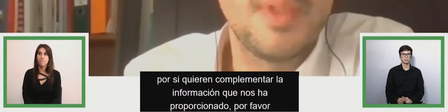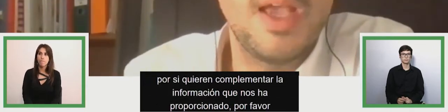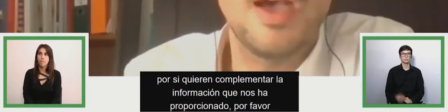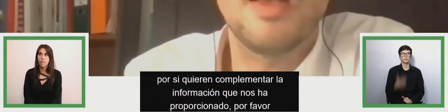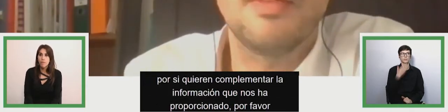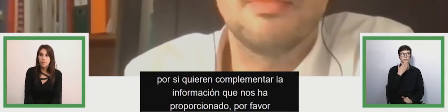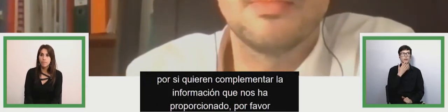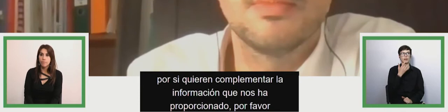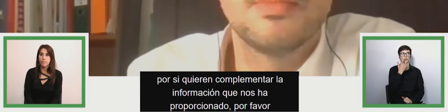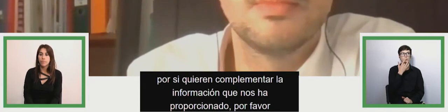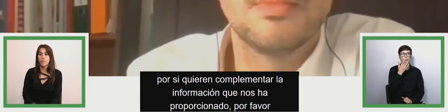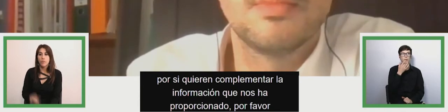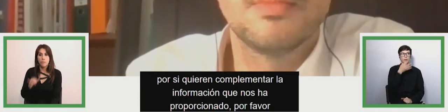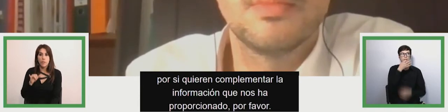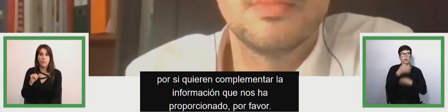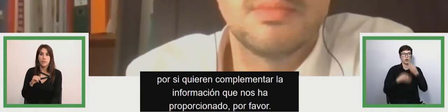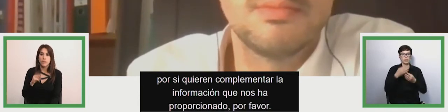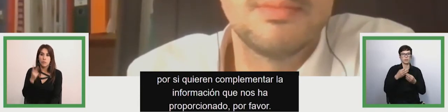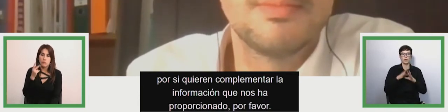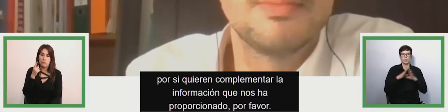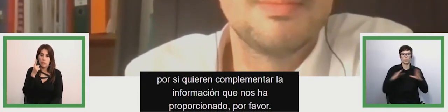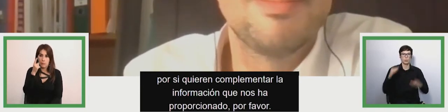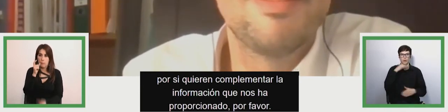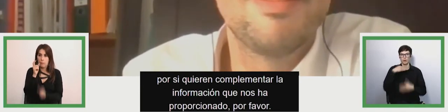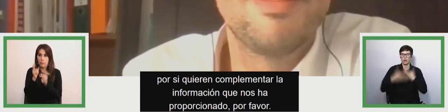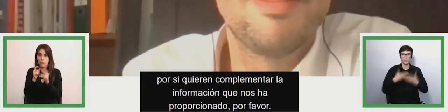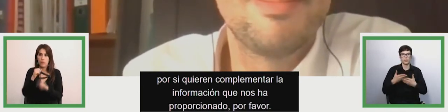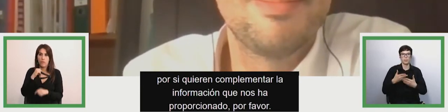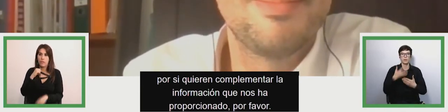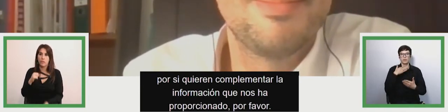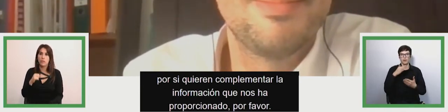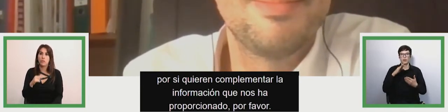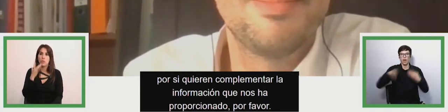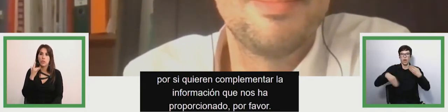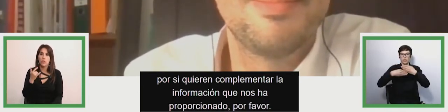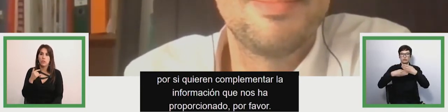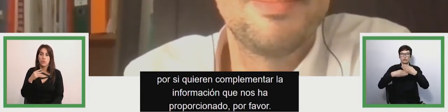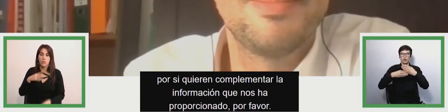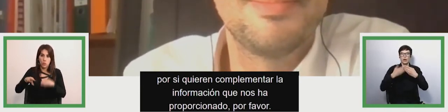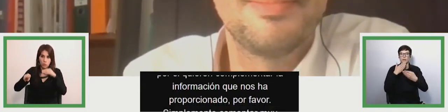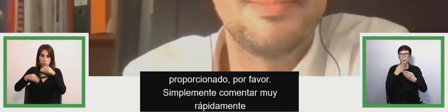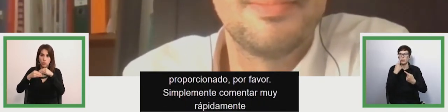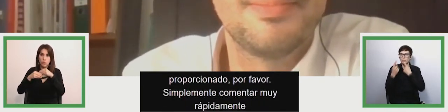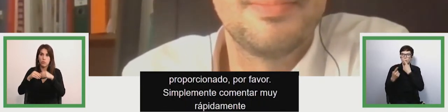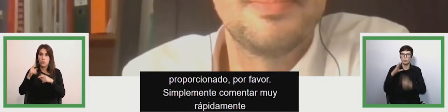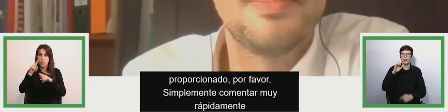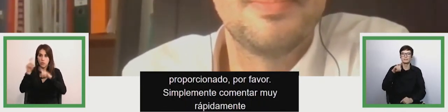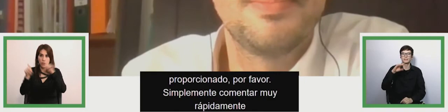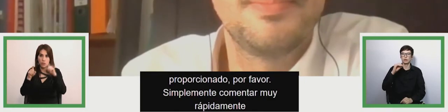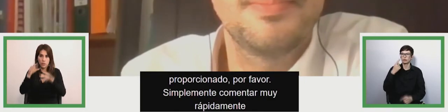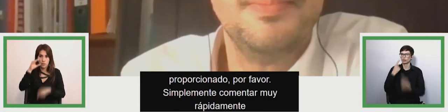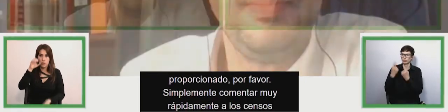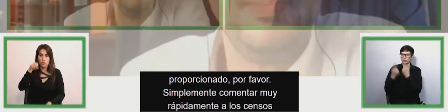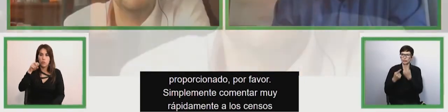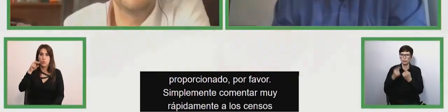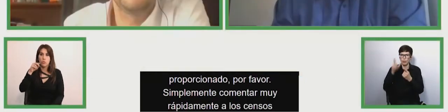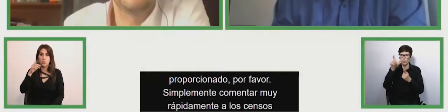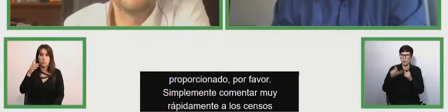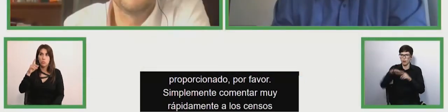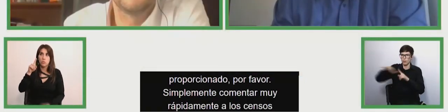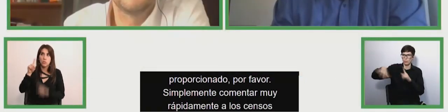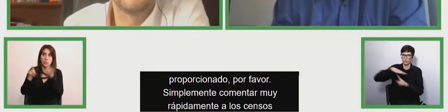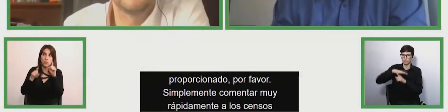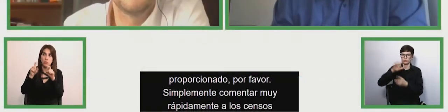simply very quickly and additionally to that's been given i i concur